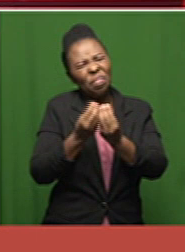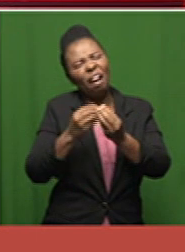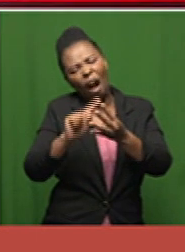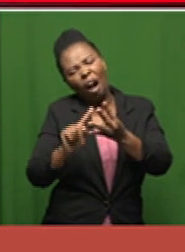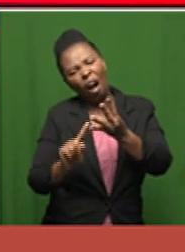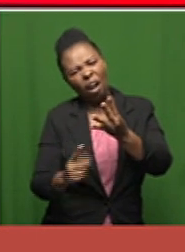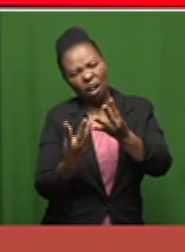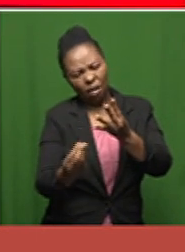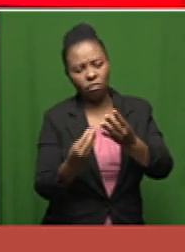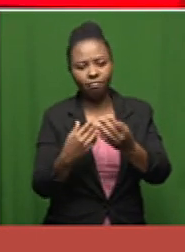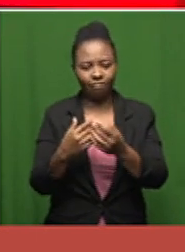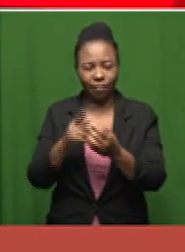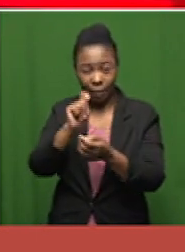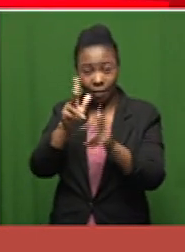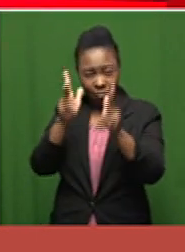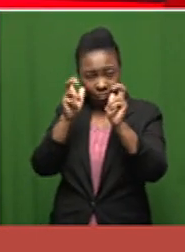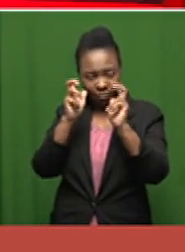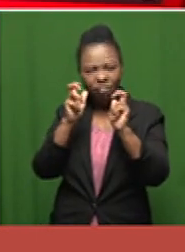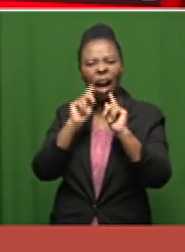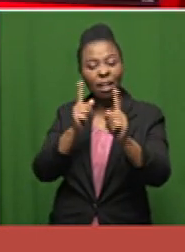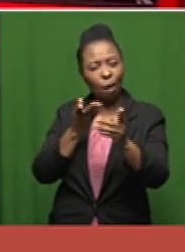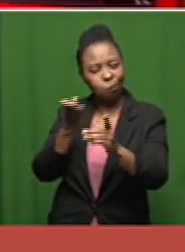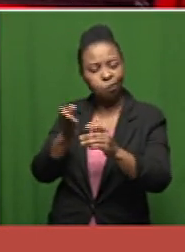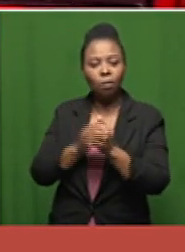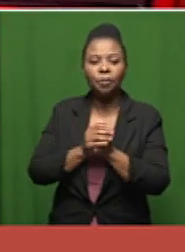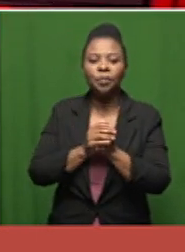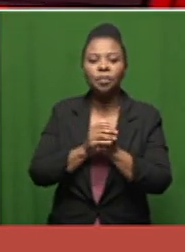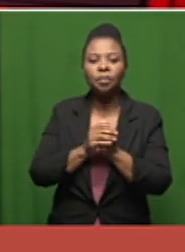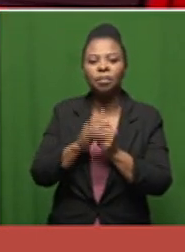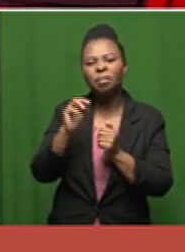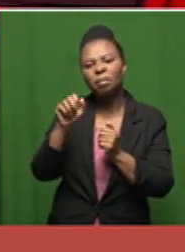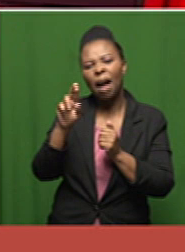listen on your television uh here's your answer marlon